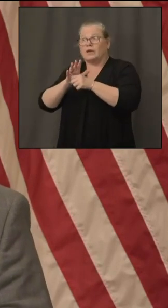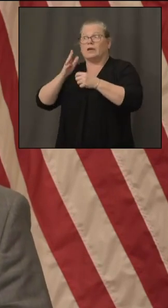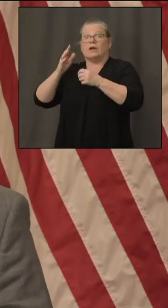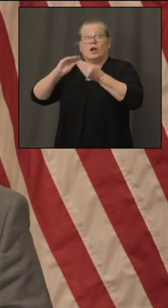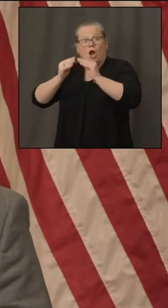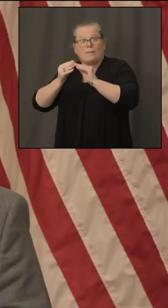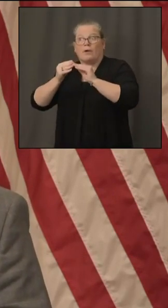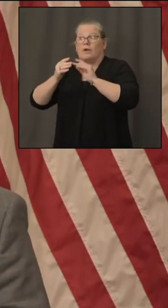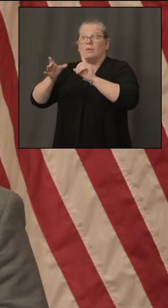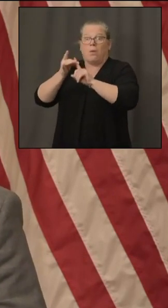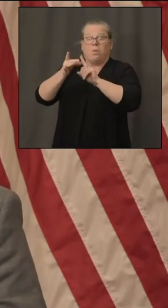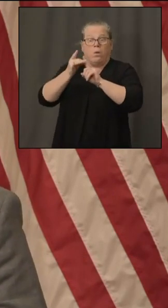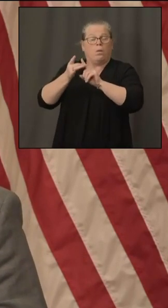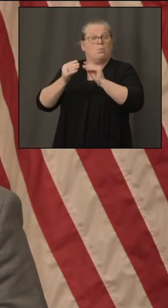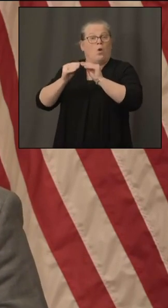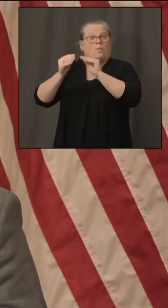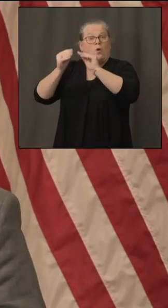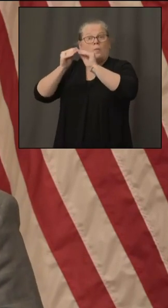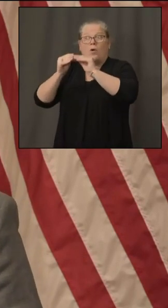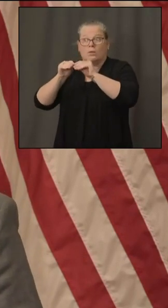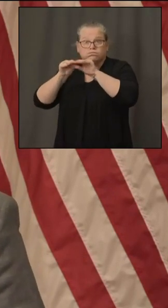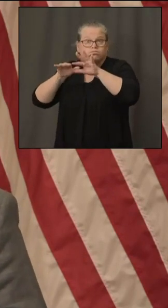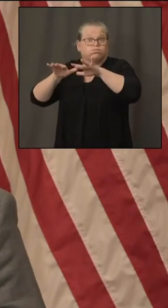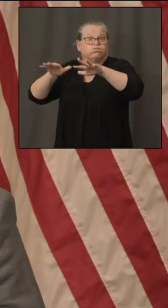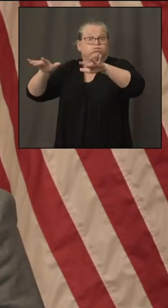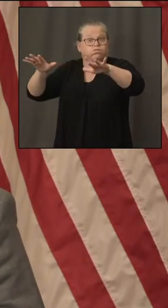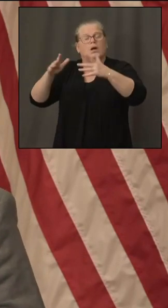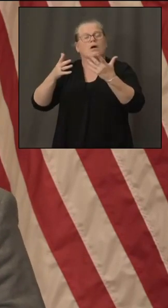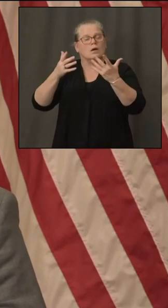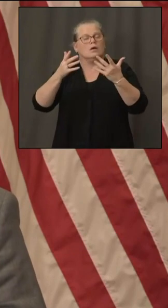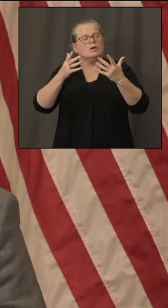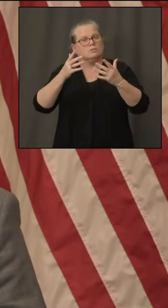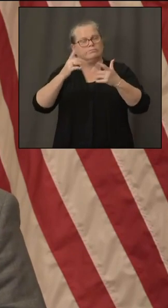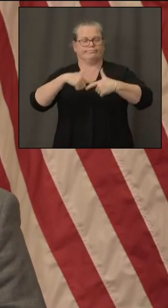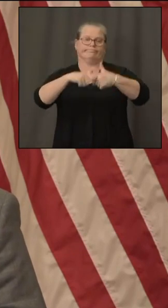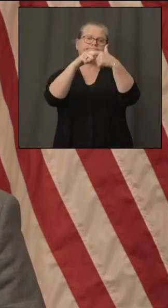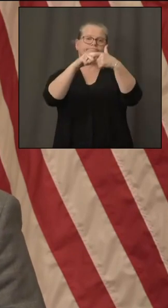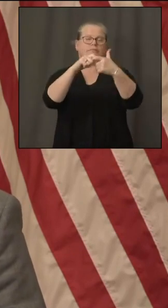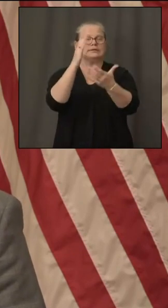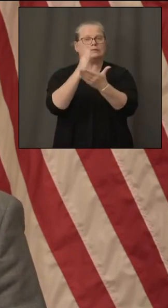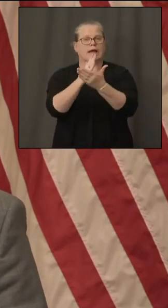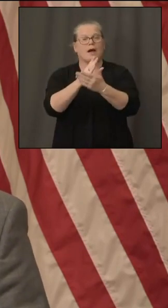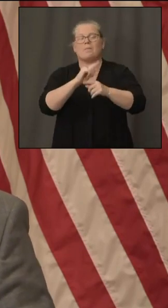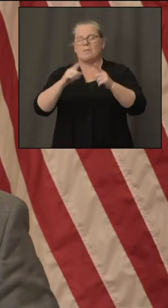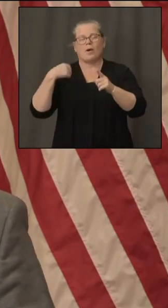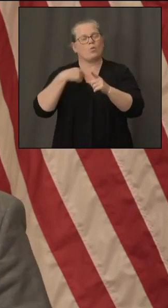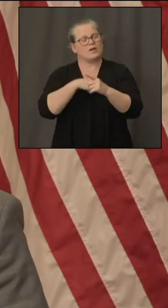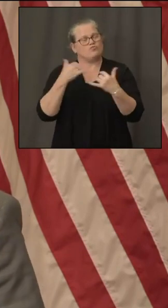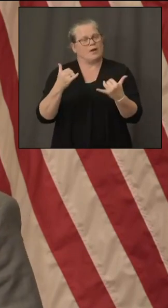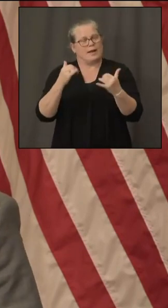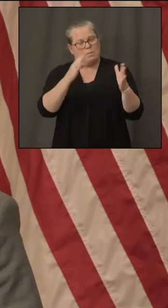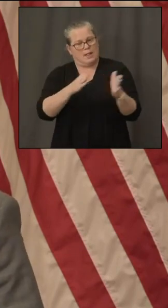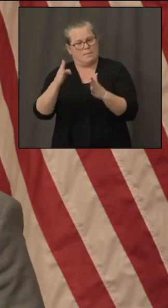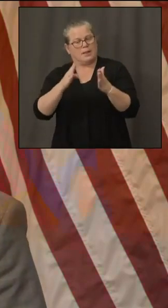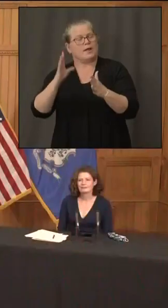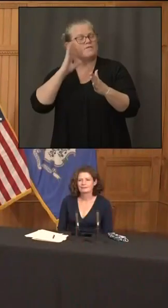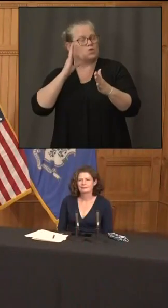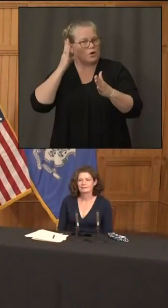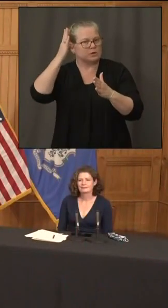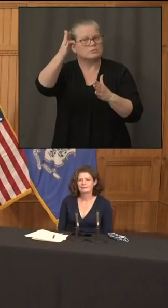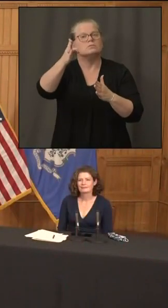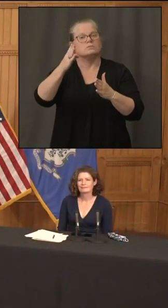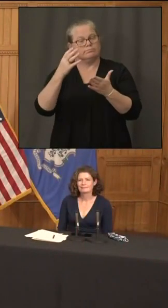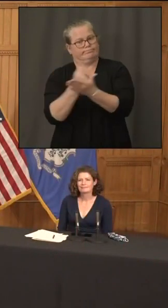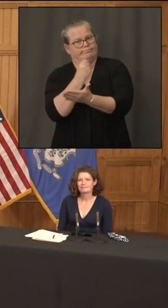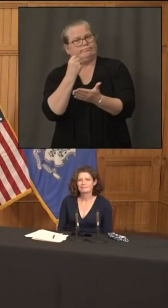that we're doing our very best to improve the conditions to allow for more students to take advantage of in-person learning thank